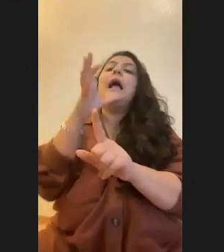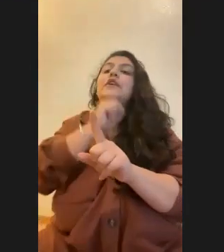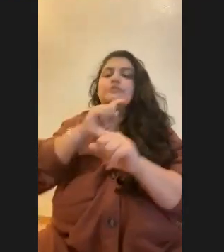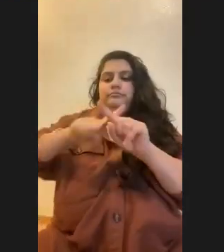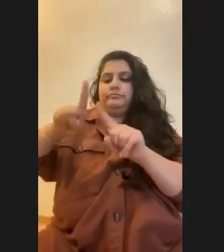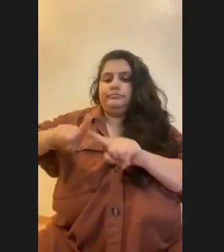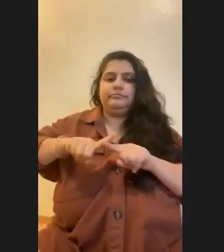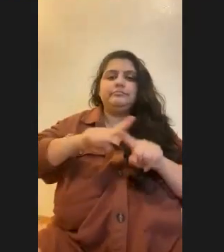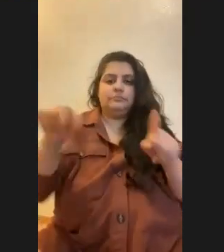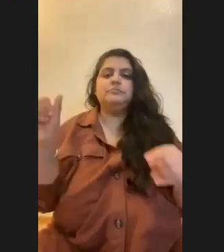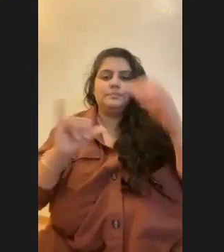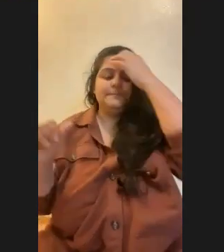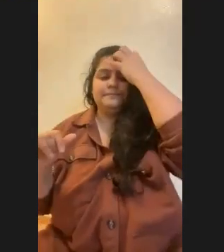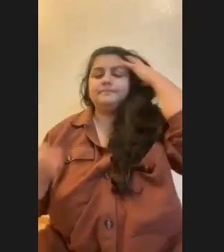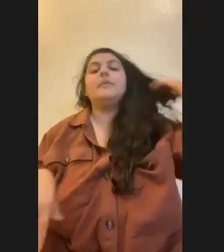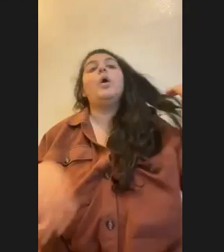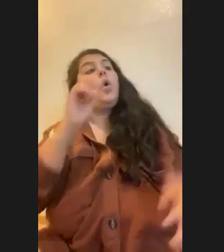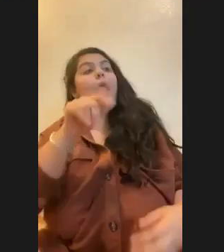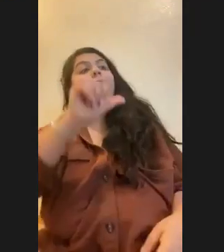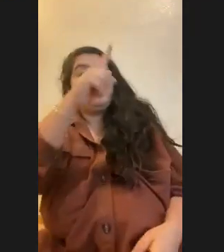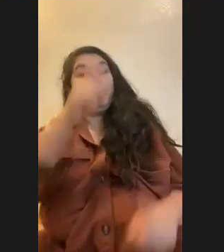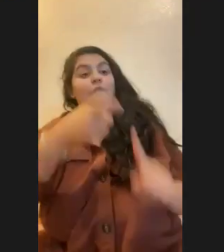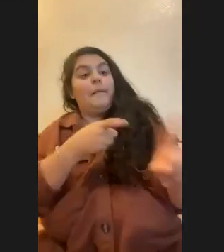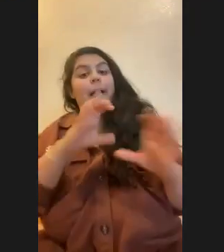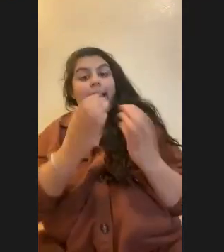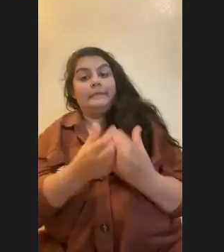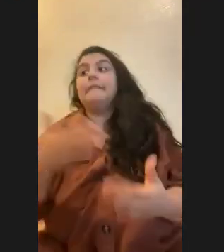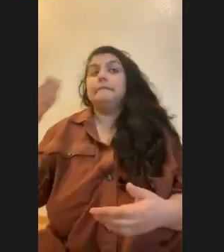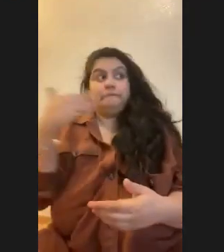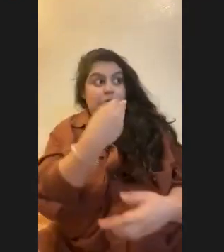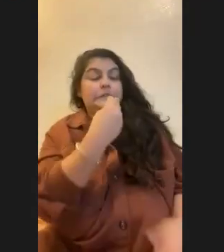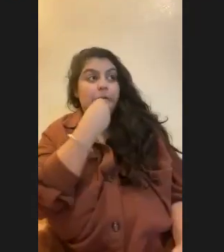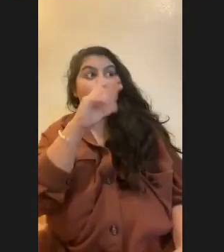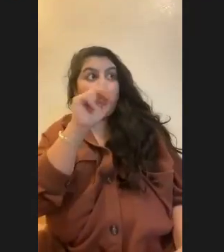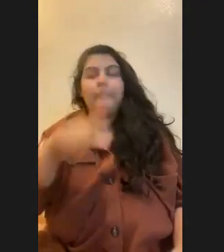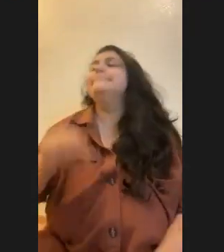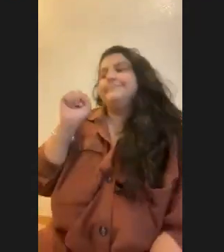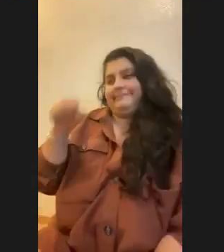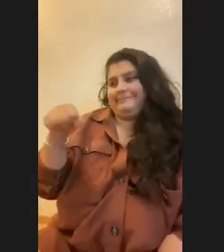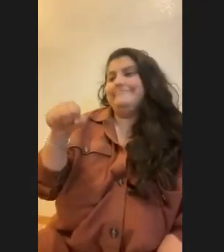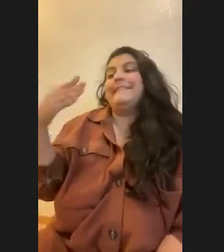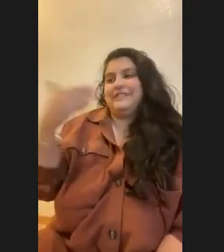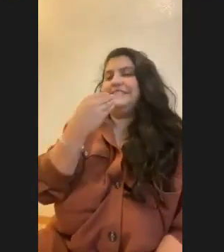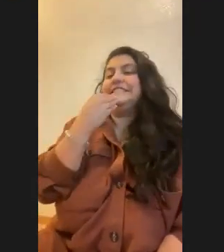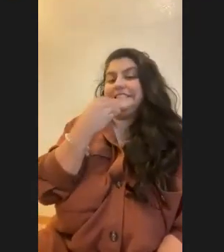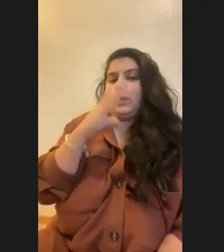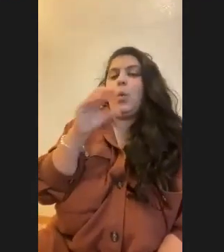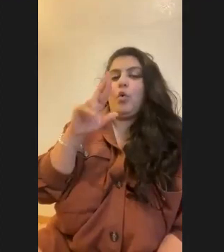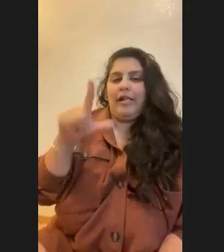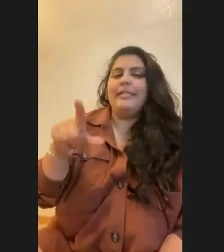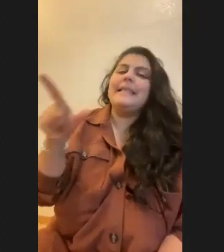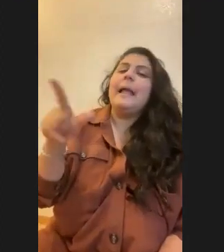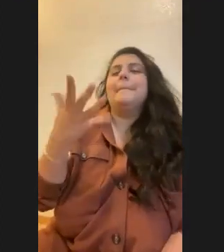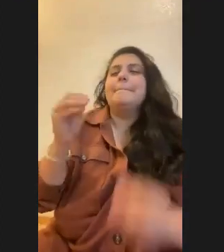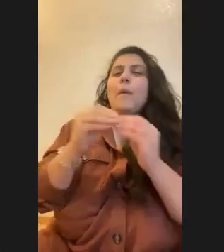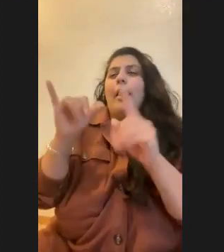Cool. Um, another question from that class, do fish eat coral? Yes. Fish too. more like they pluck